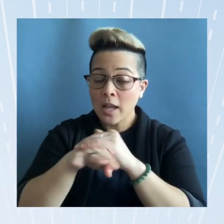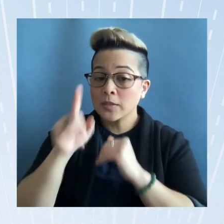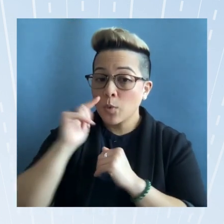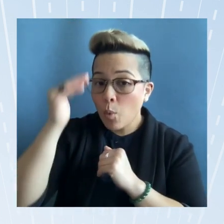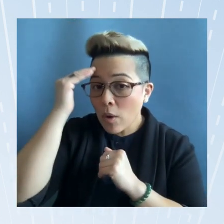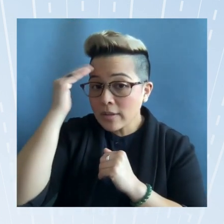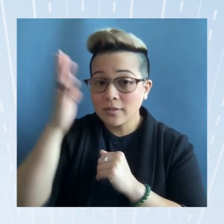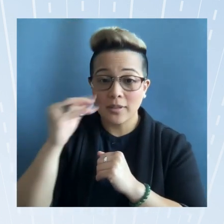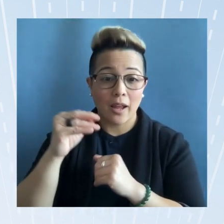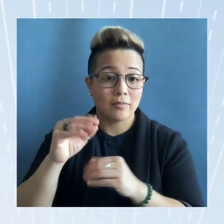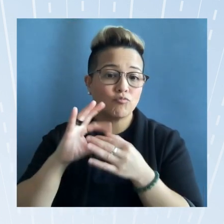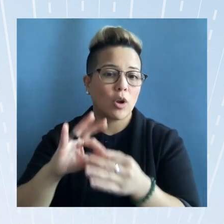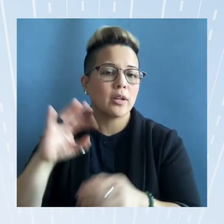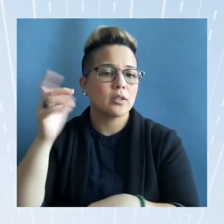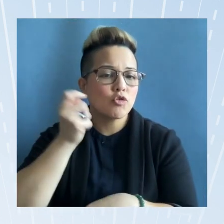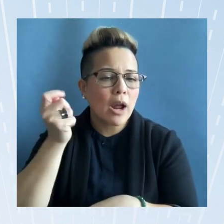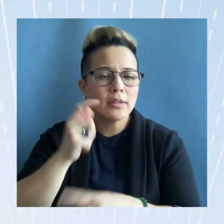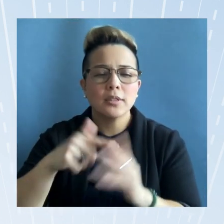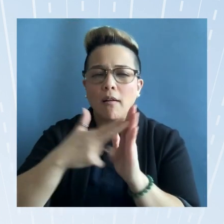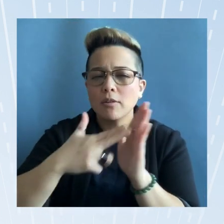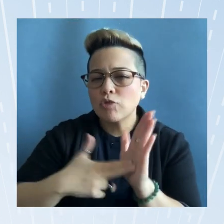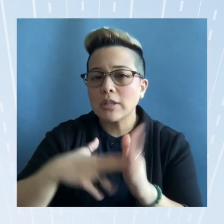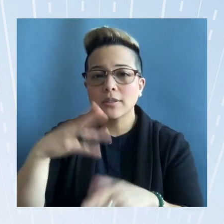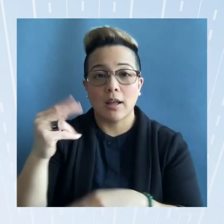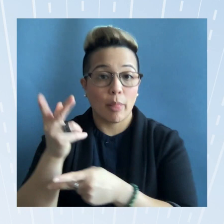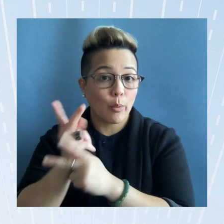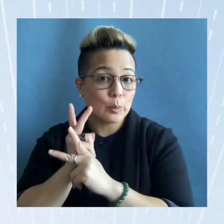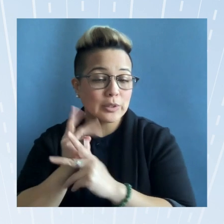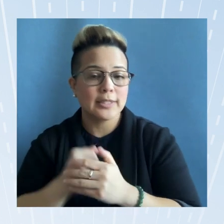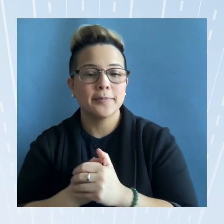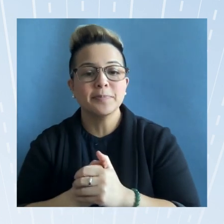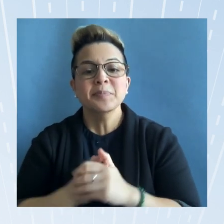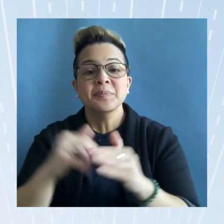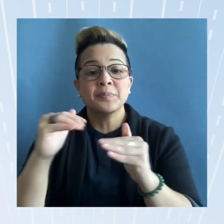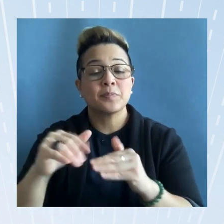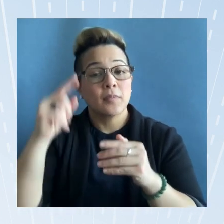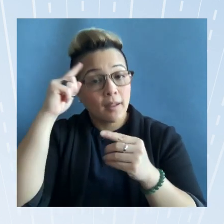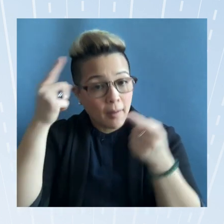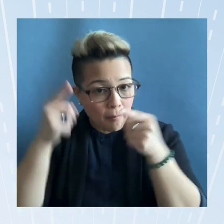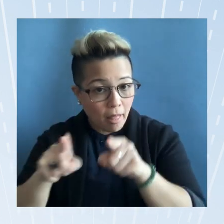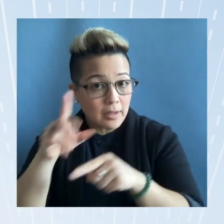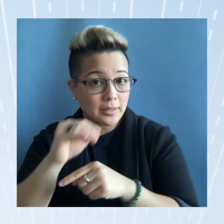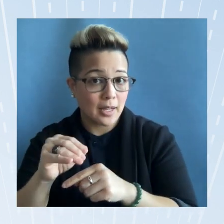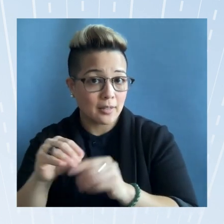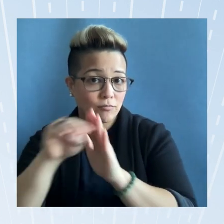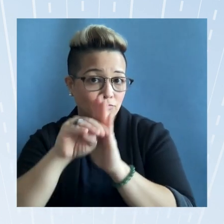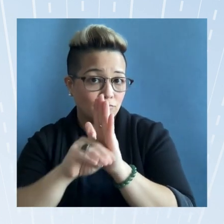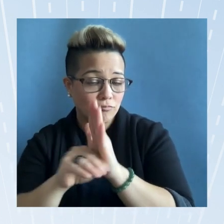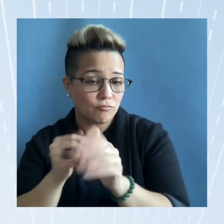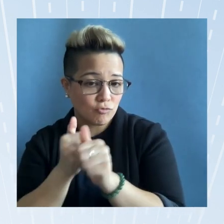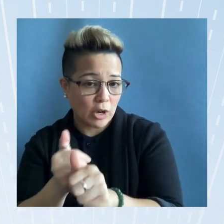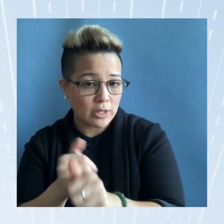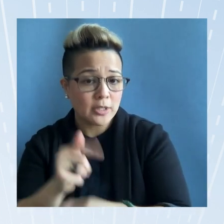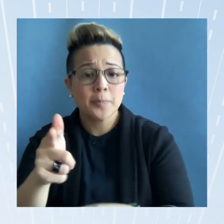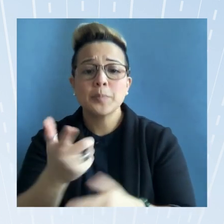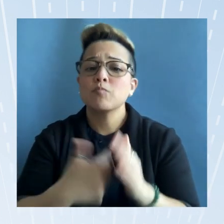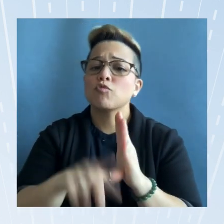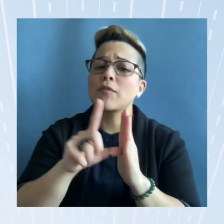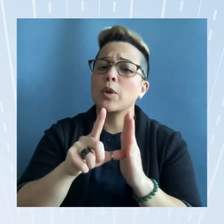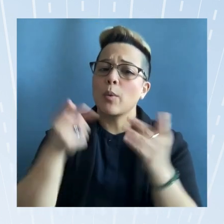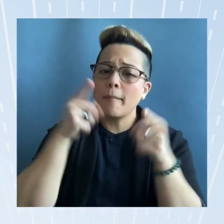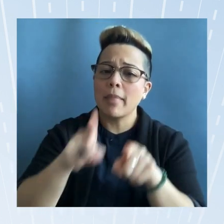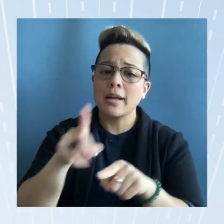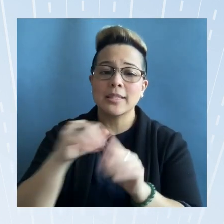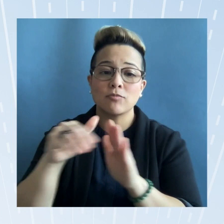awareness around grants contracts and loans and compliance and regulations reviewing compliance and regulations